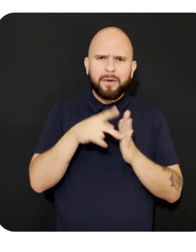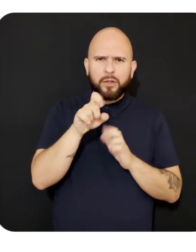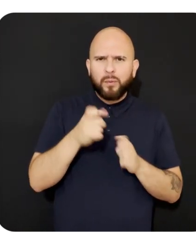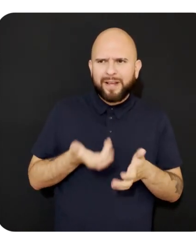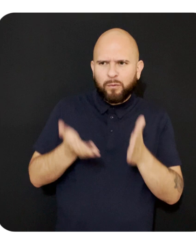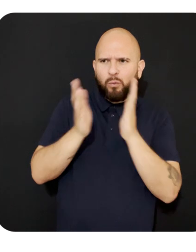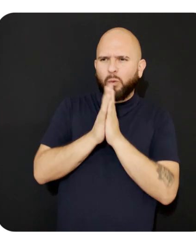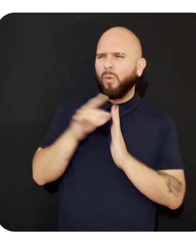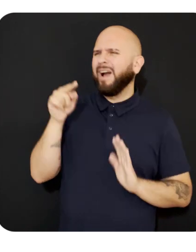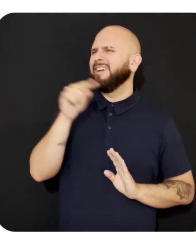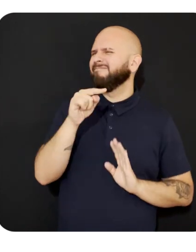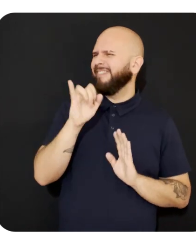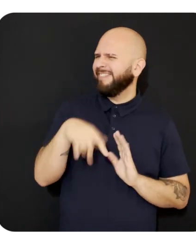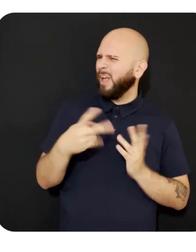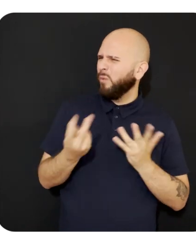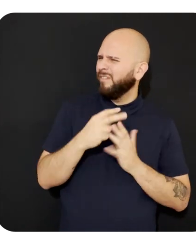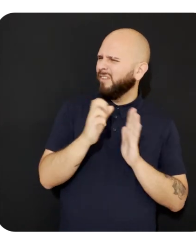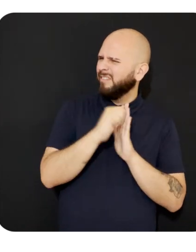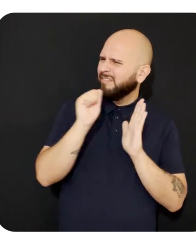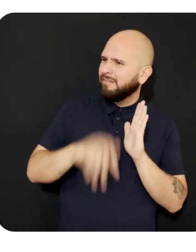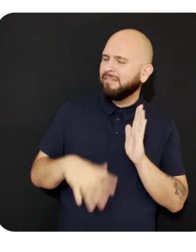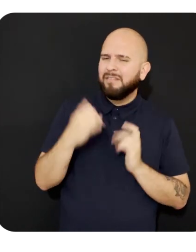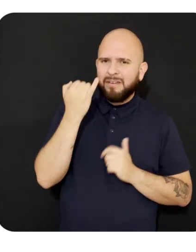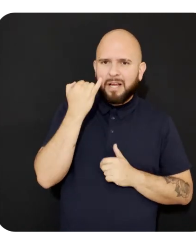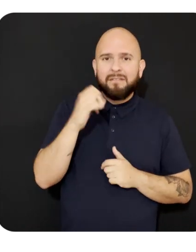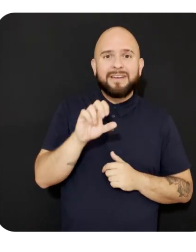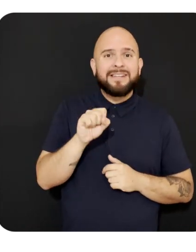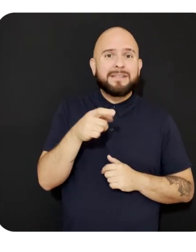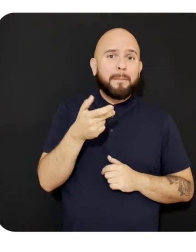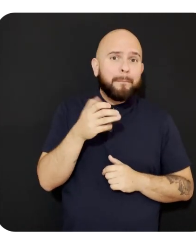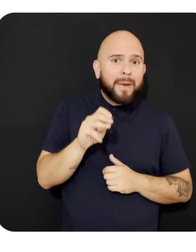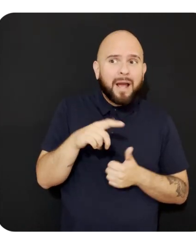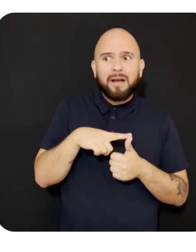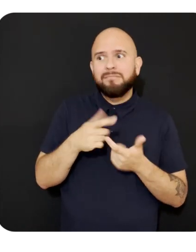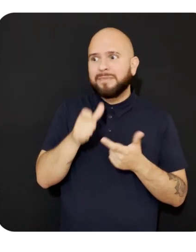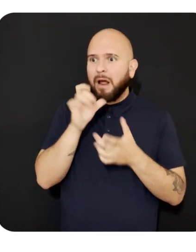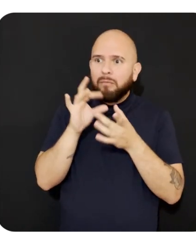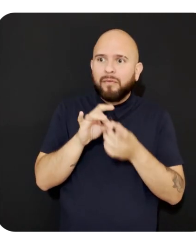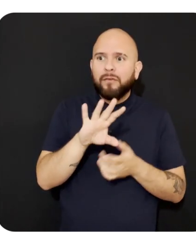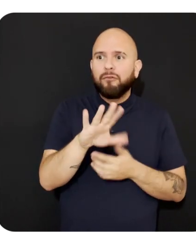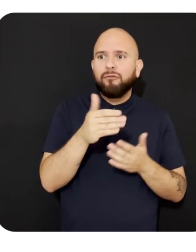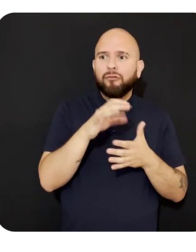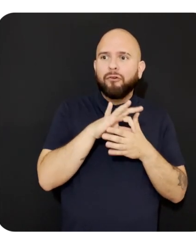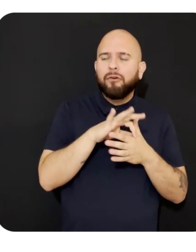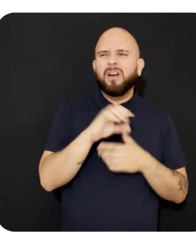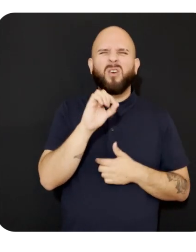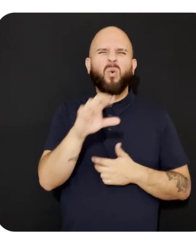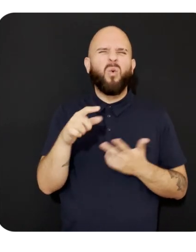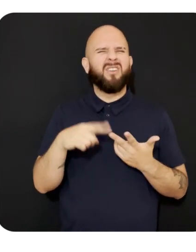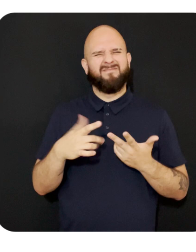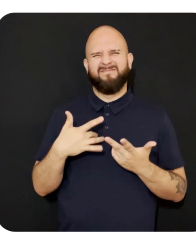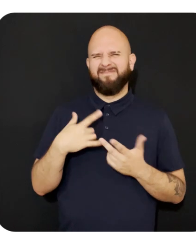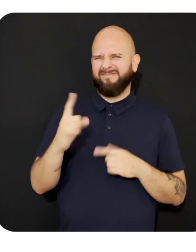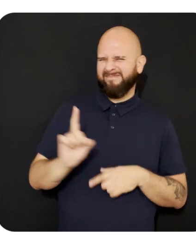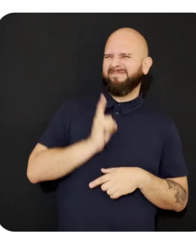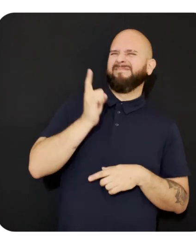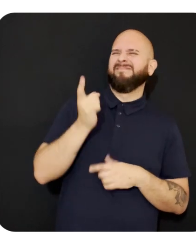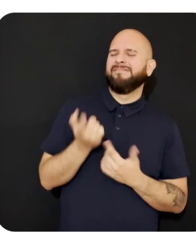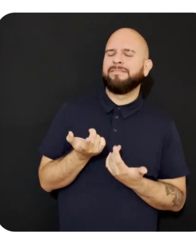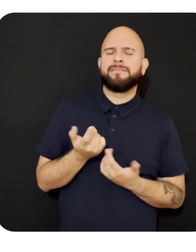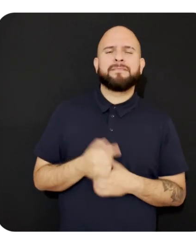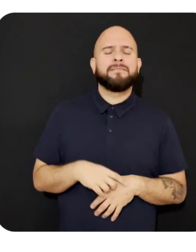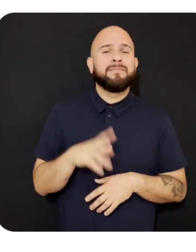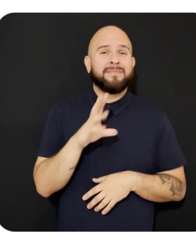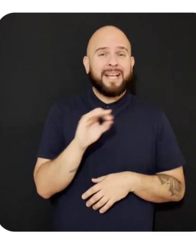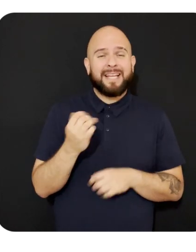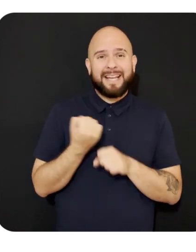take down specific reviews if they're spam, irrelevant, or even abusive. And building on last year's release of